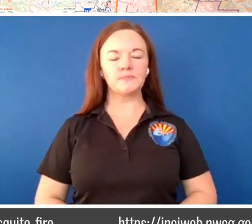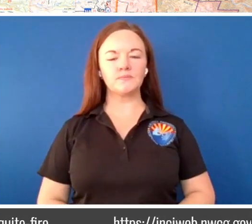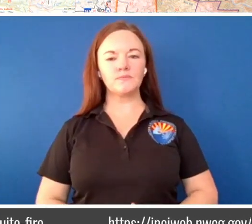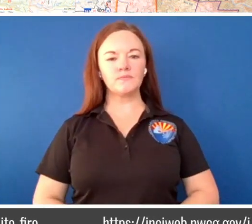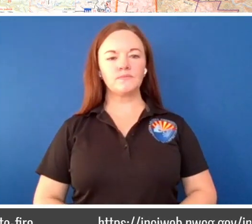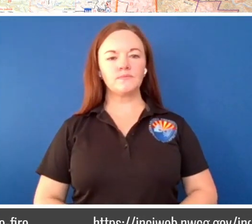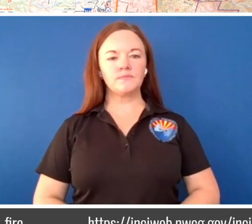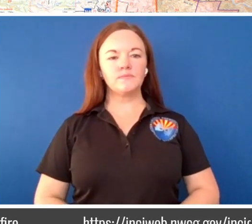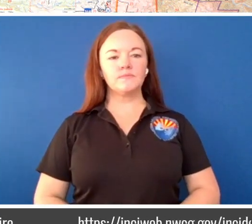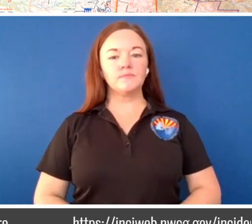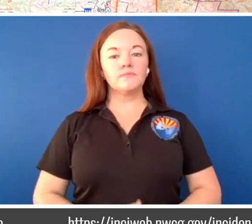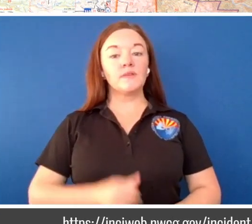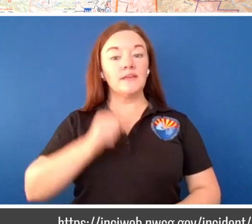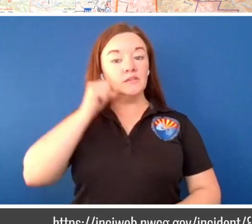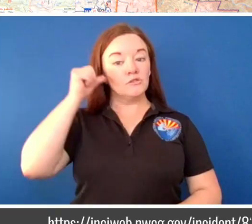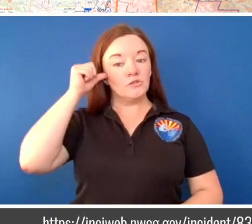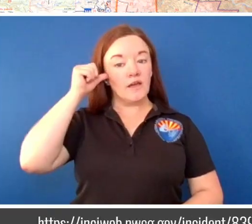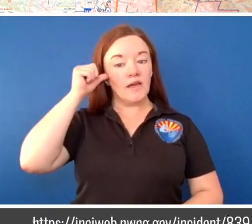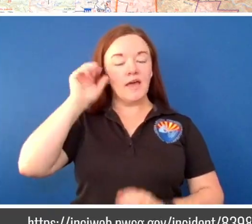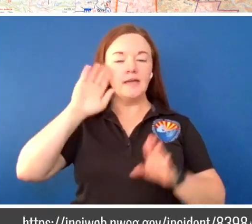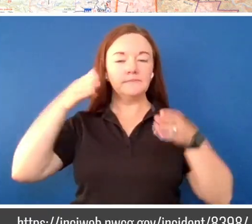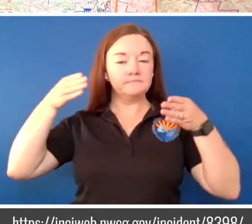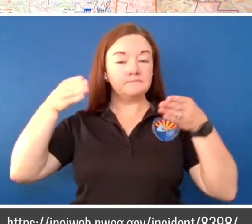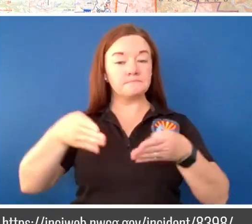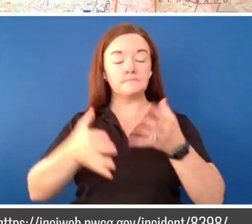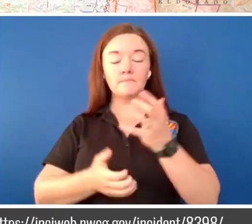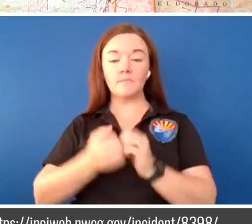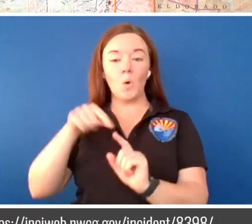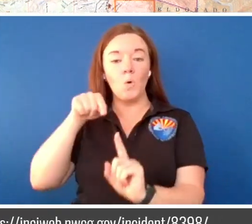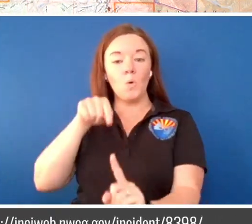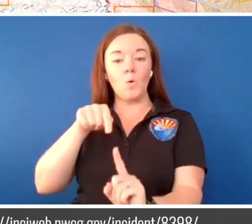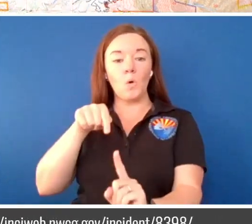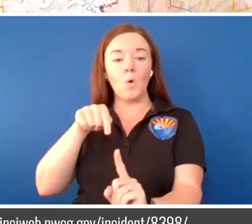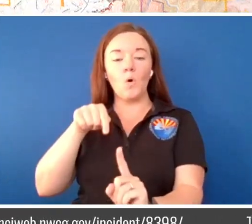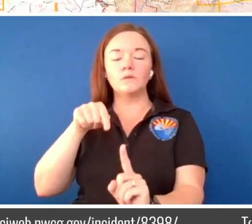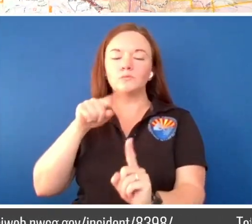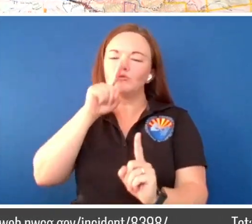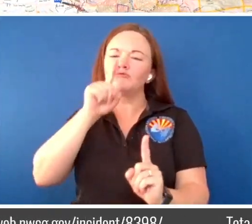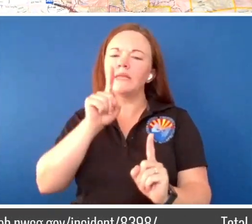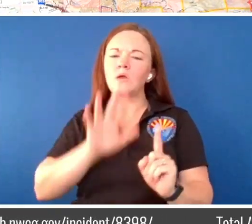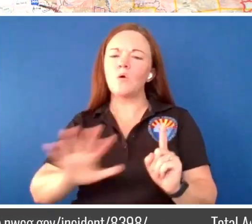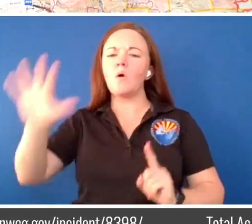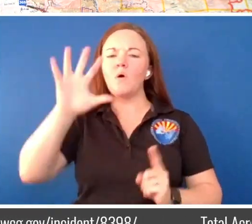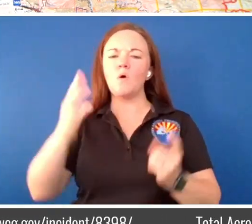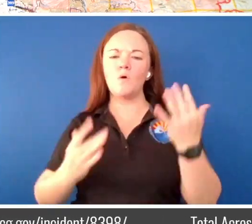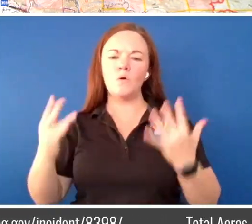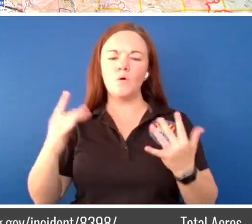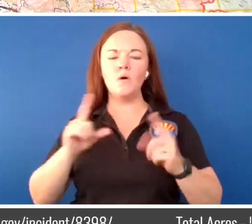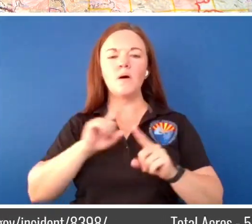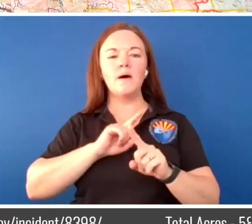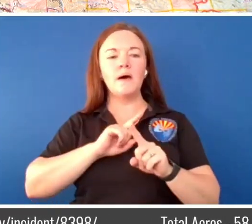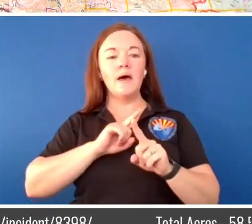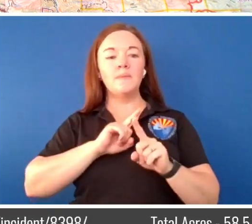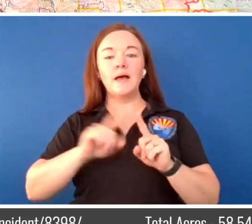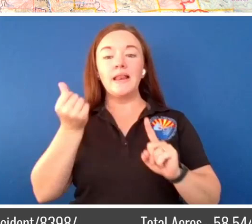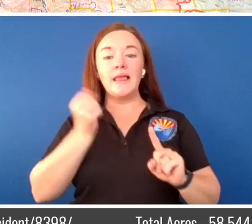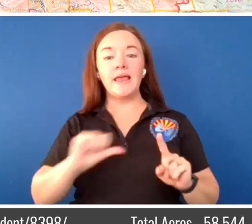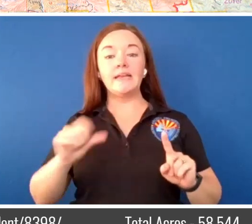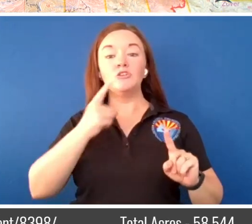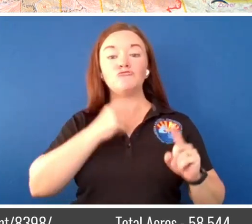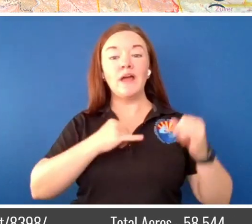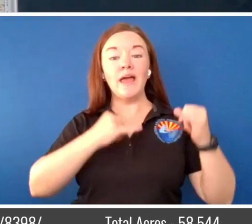yesterday we were working primarily all around the fire, but we've been working in the open lines in Division Charlie,